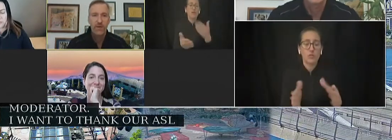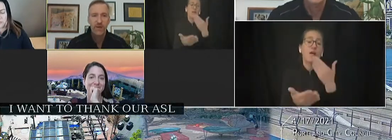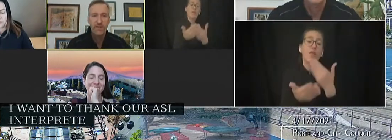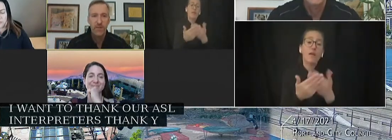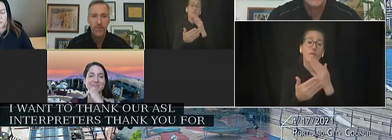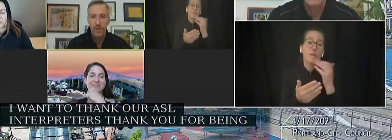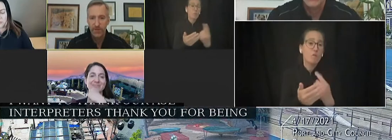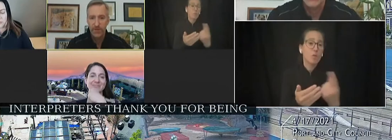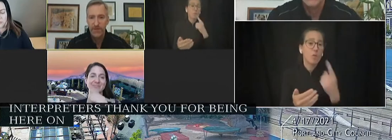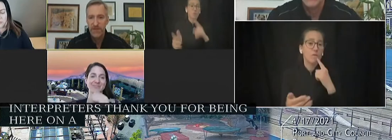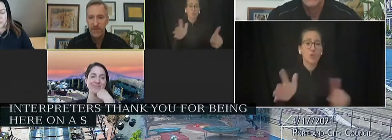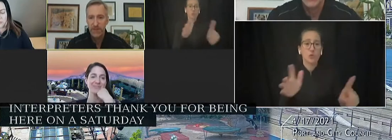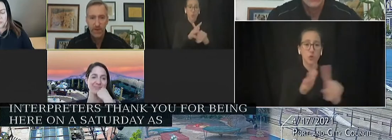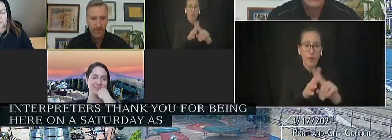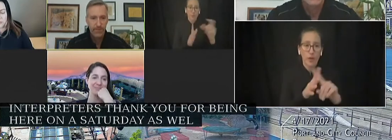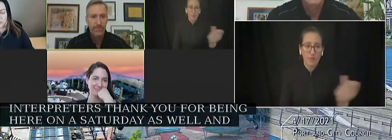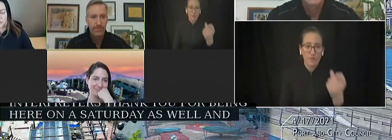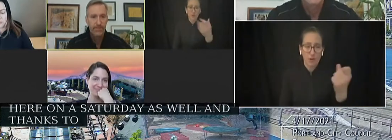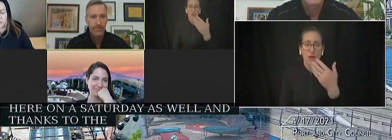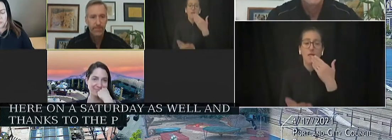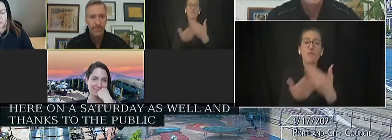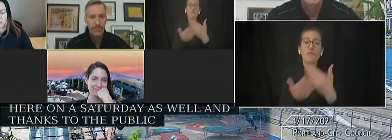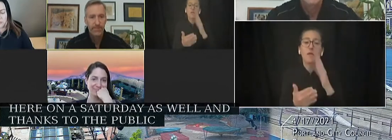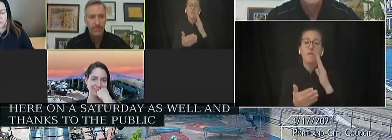as well. And thanks to the public for your testimony.